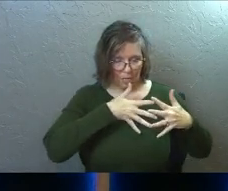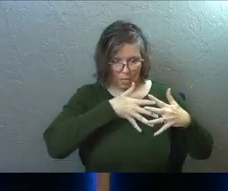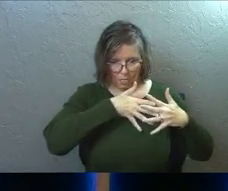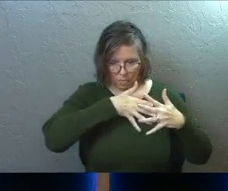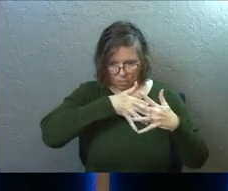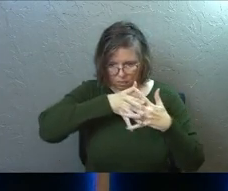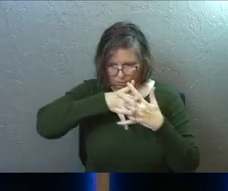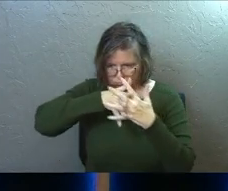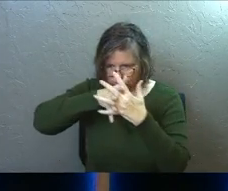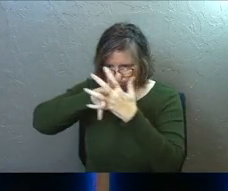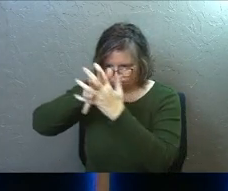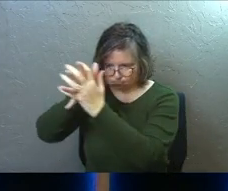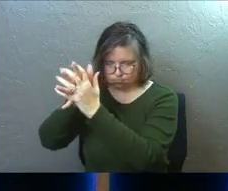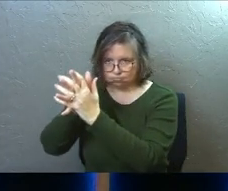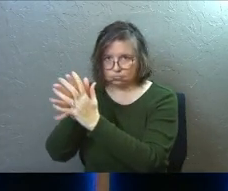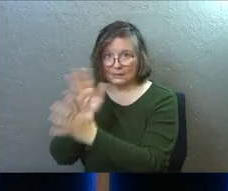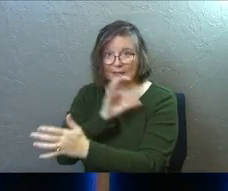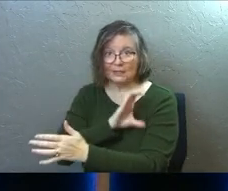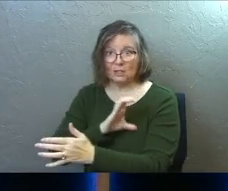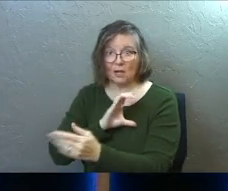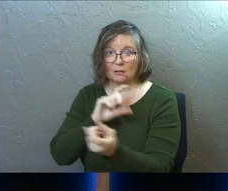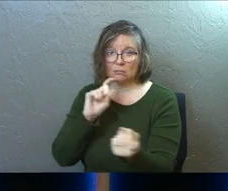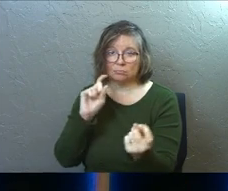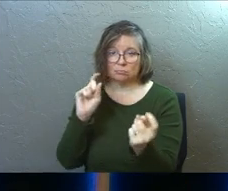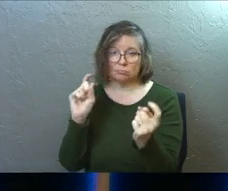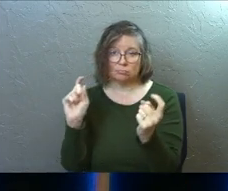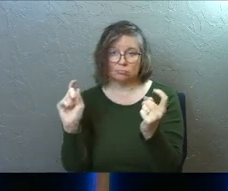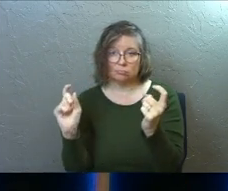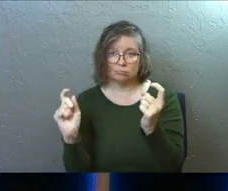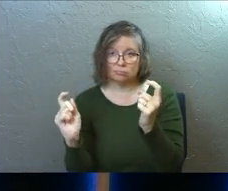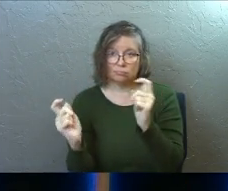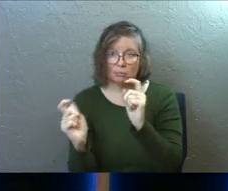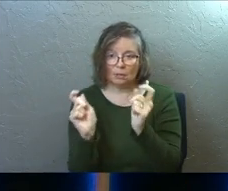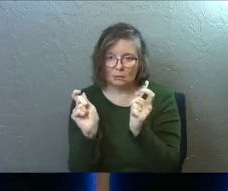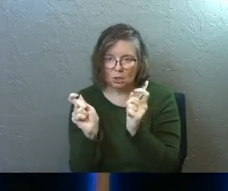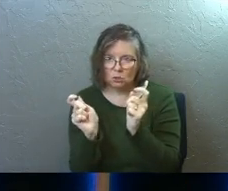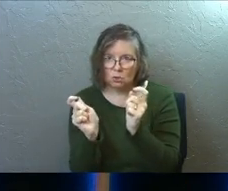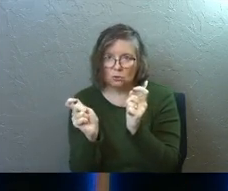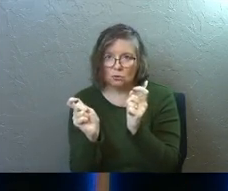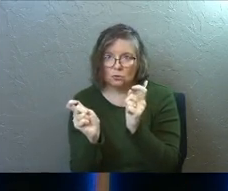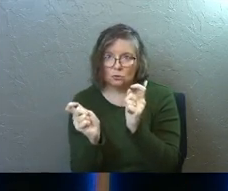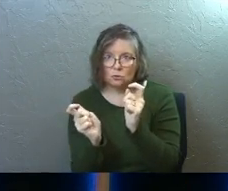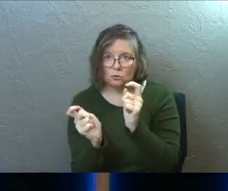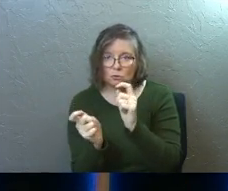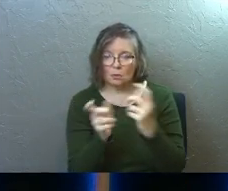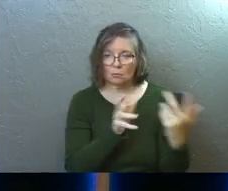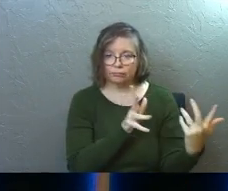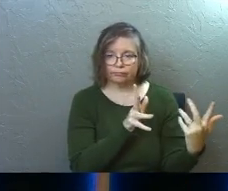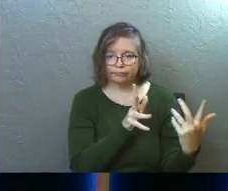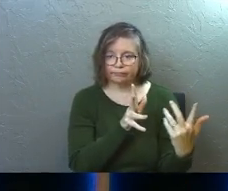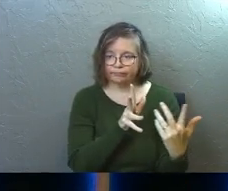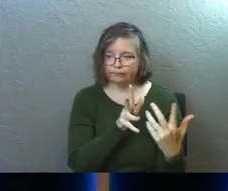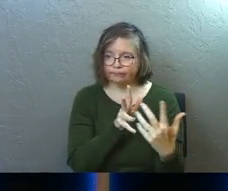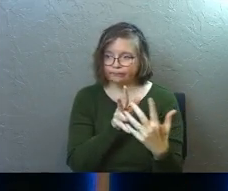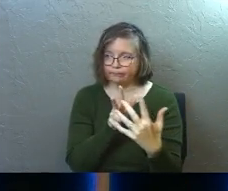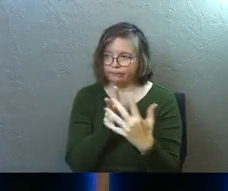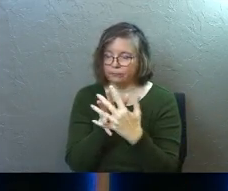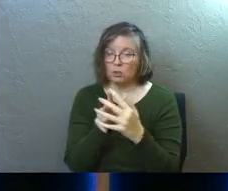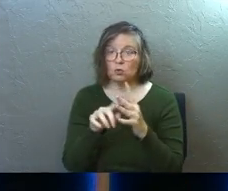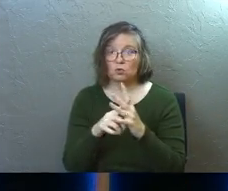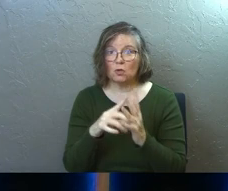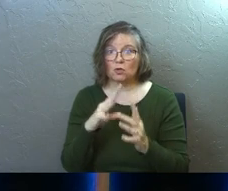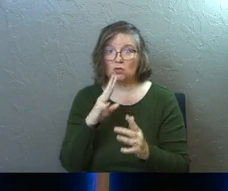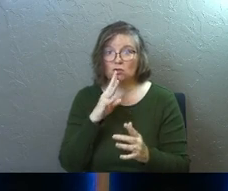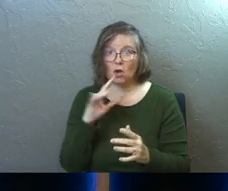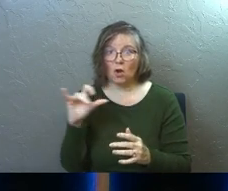these things as you do them one centimeter at a time, it starts to change you. It starts to shape you. You start to talk like Jesus, act like